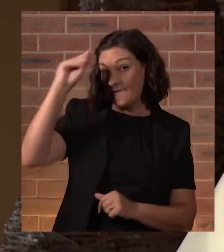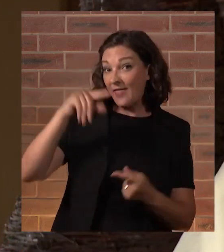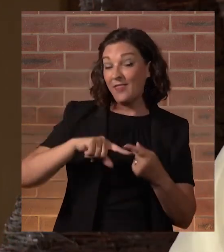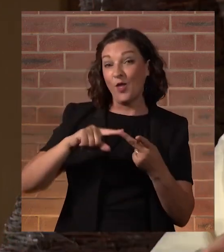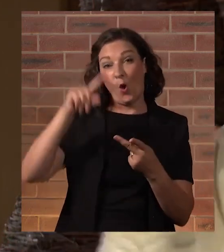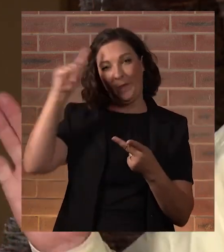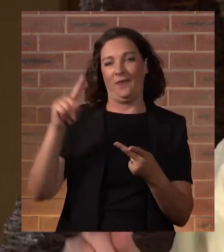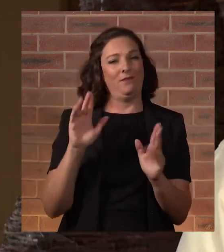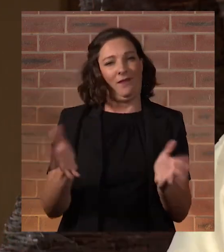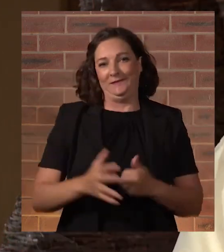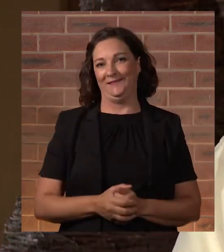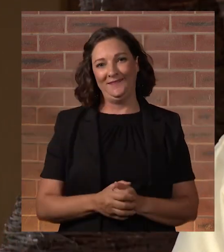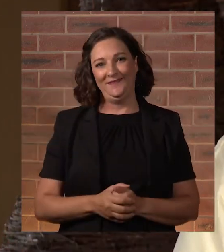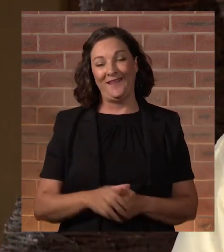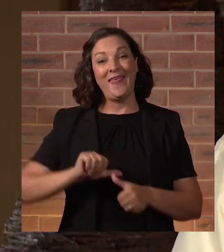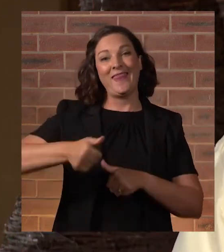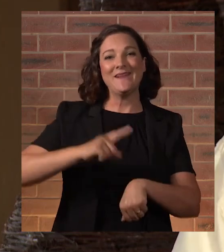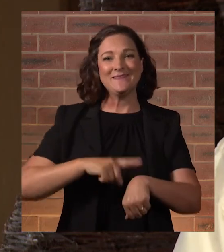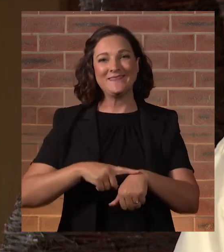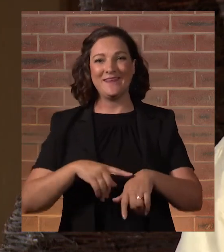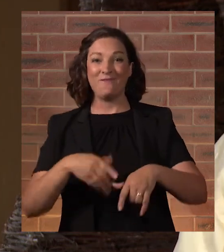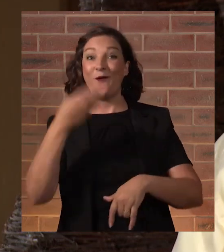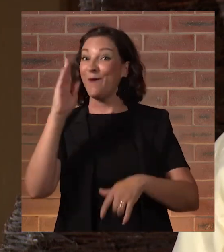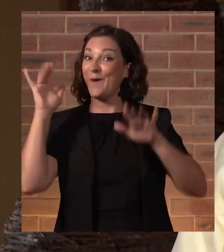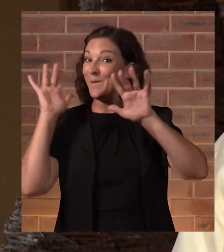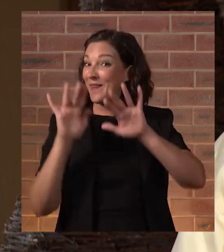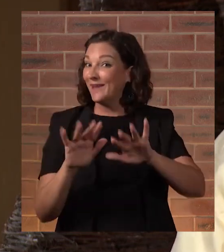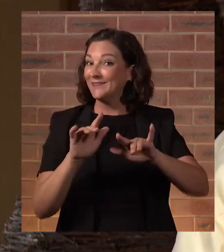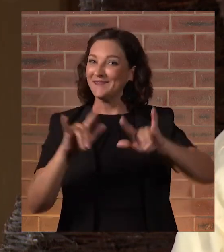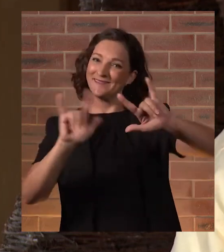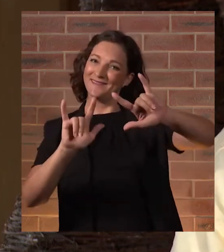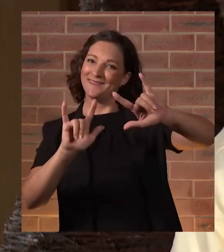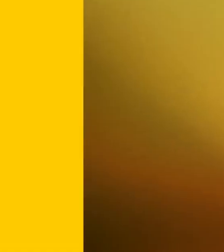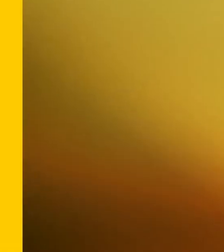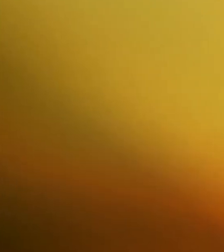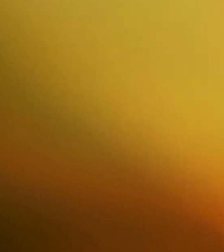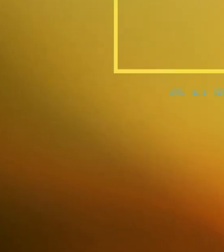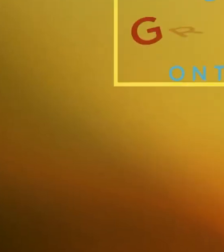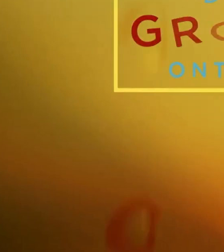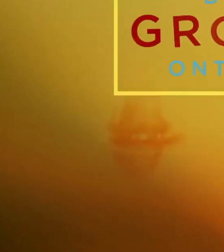faith and obedience. That's all. Until next time, may God bless you. Goodbye. Goodbye.